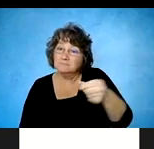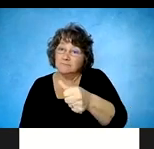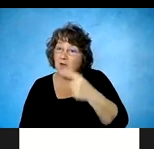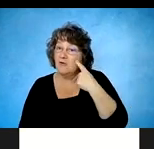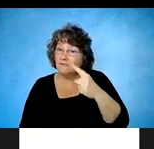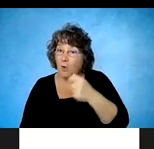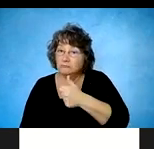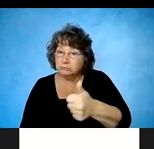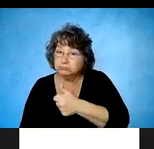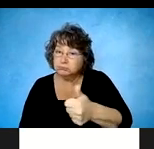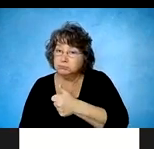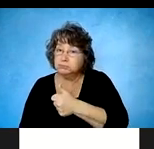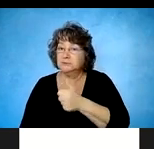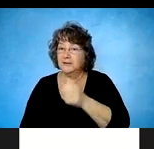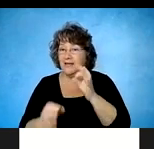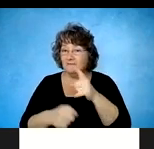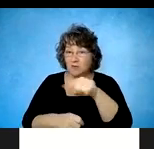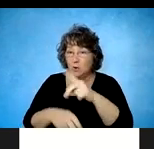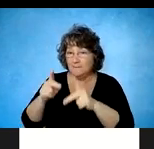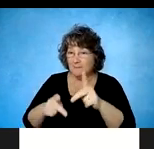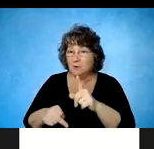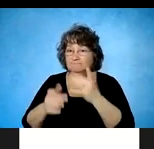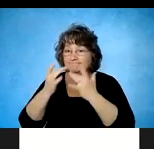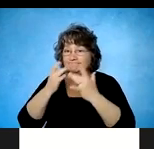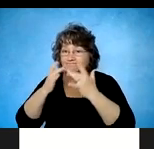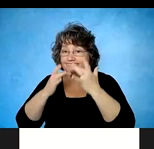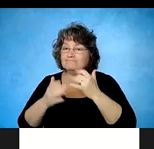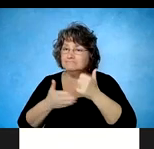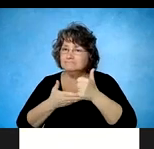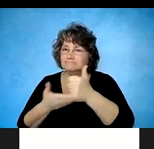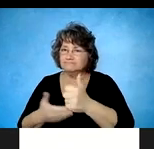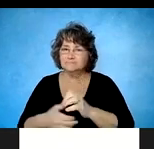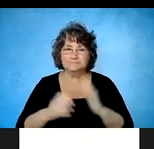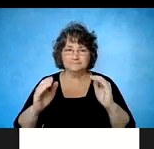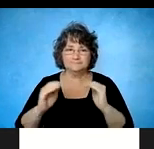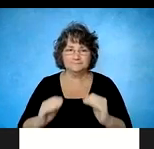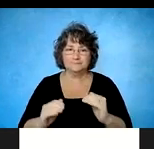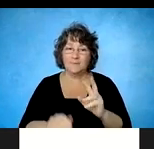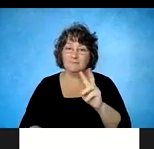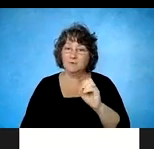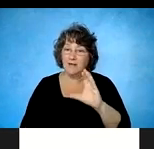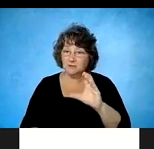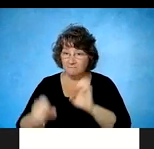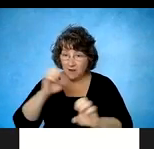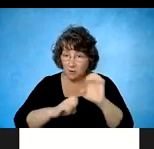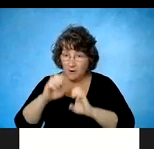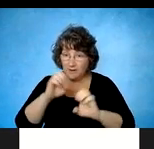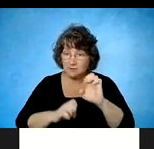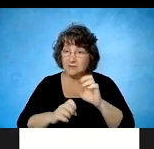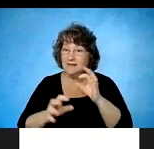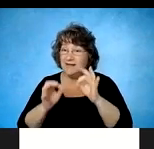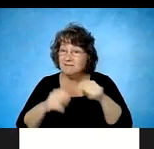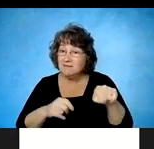therapy and or work. Um, vocational evaluations for our clients who were interested in seeking new types of